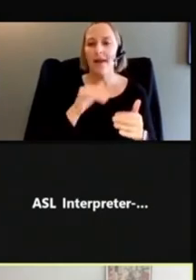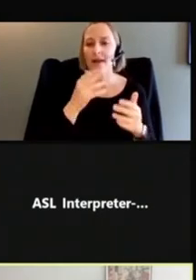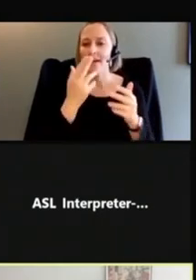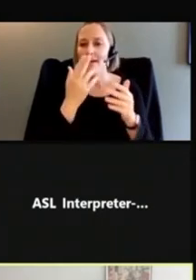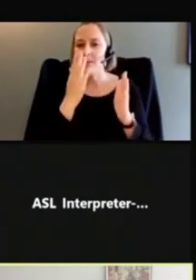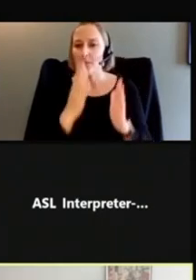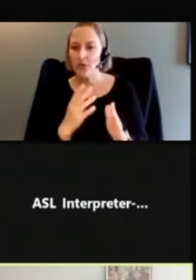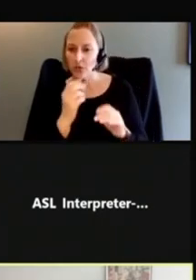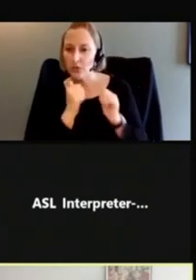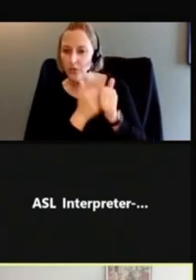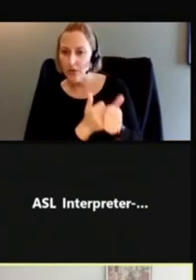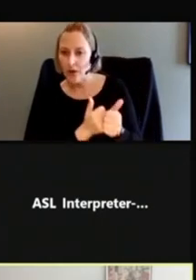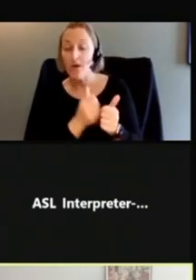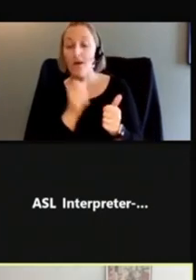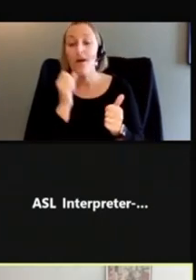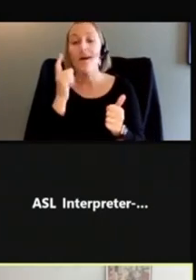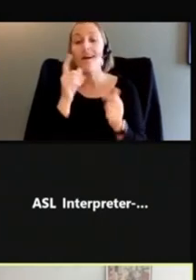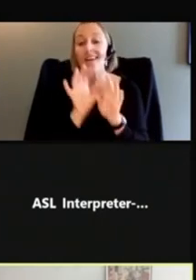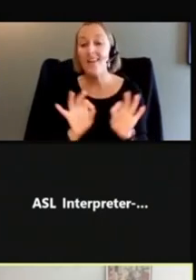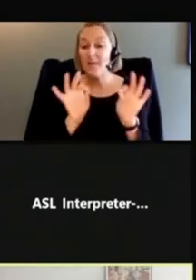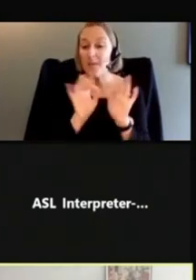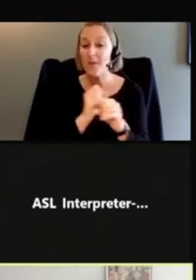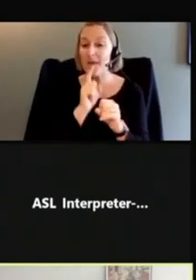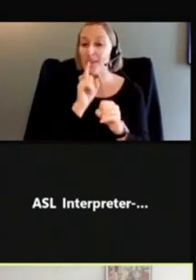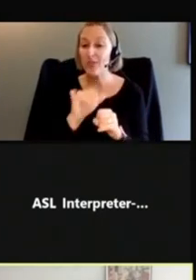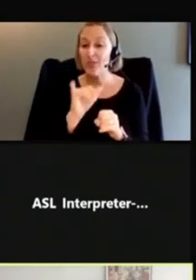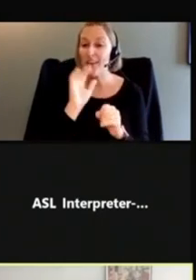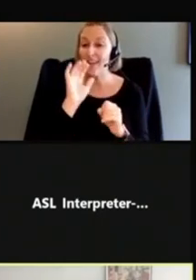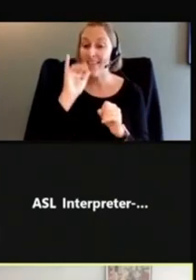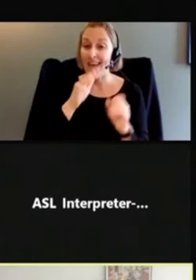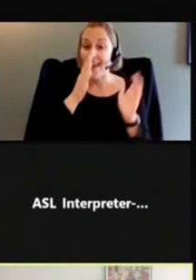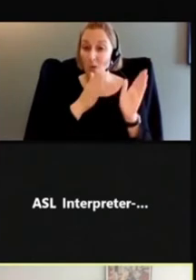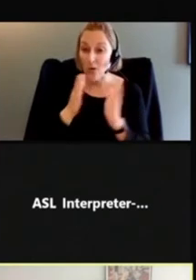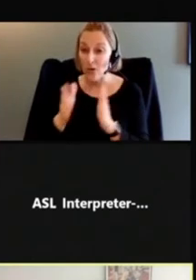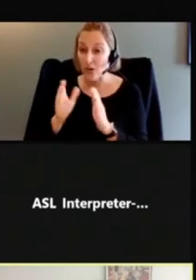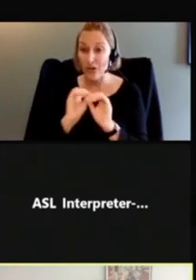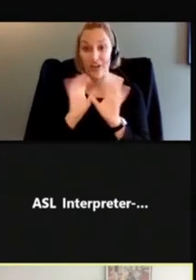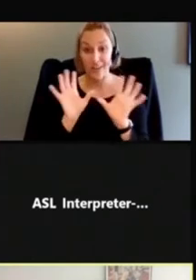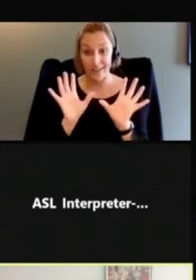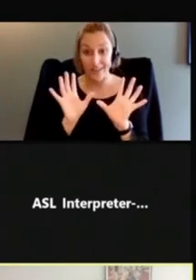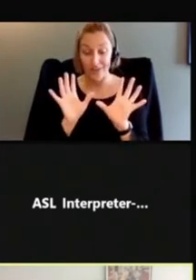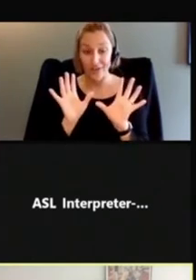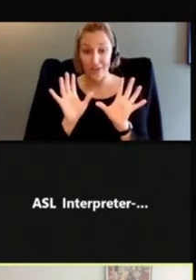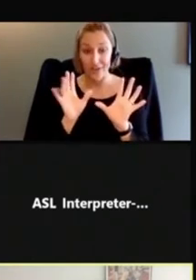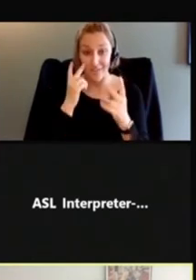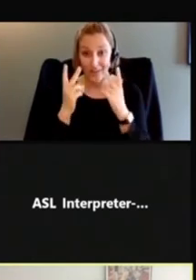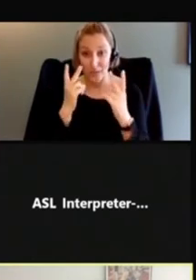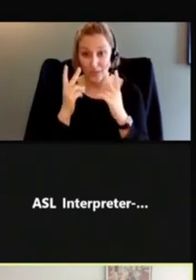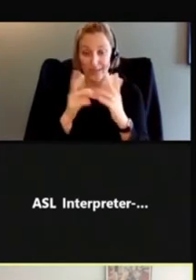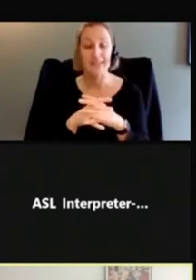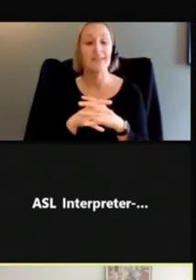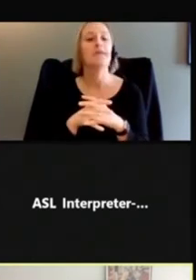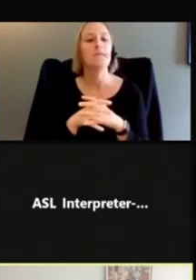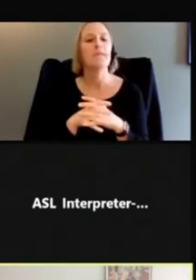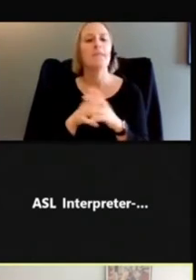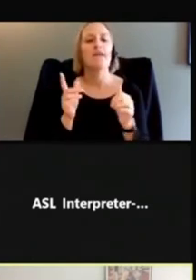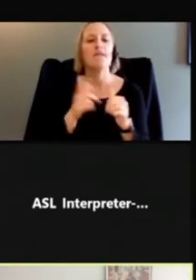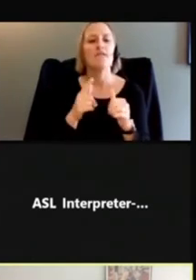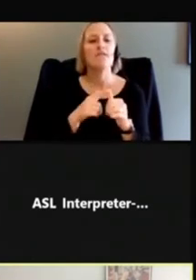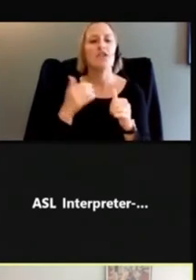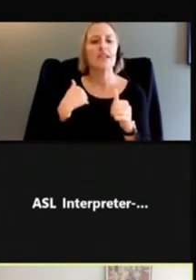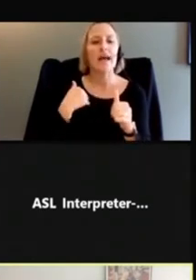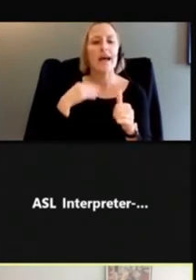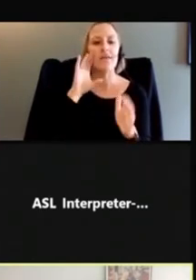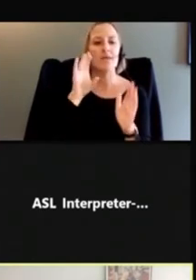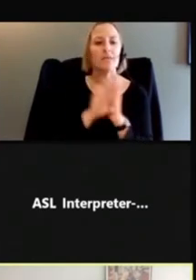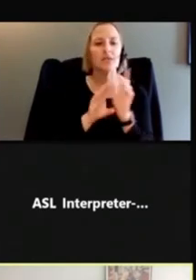important to make sure that the order of steps is visually clear. So in this first example, we have a pictogram that's demonstrating